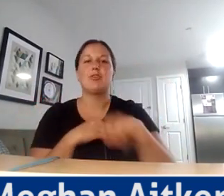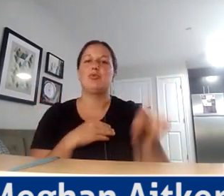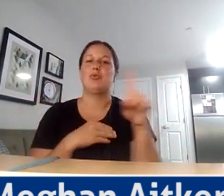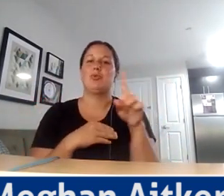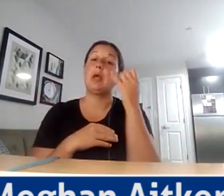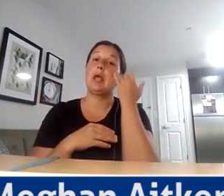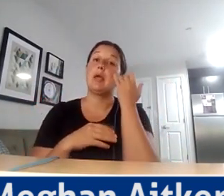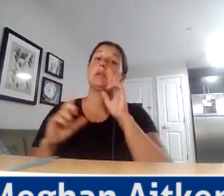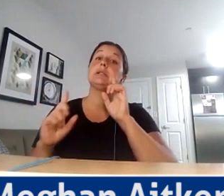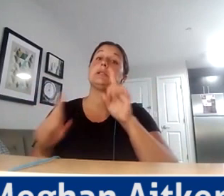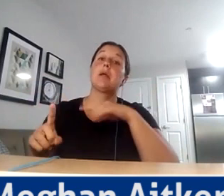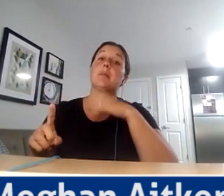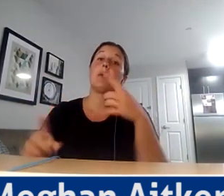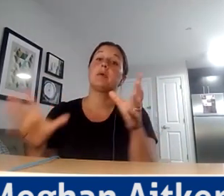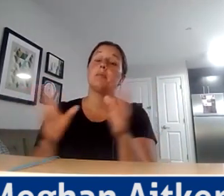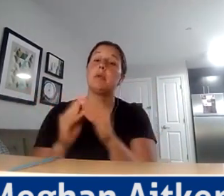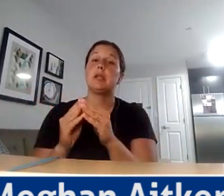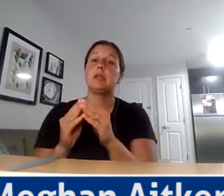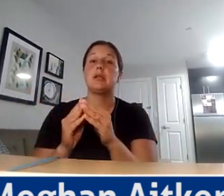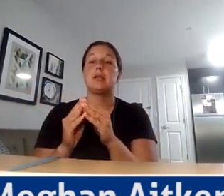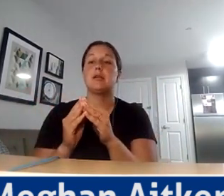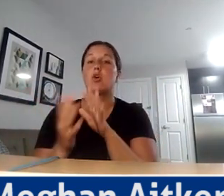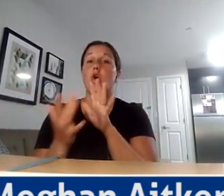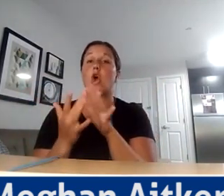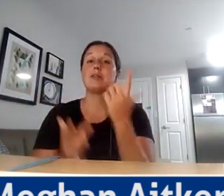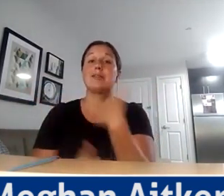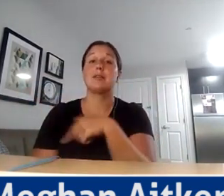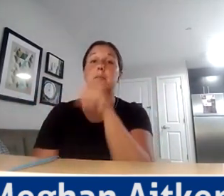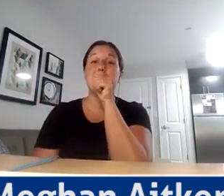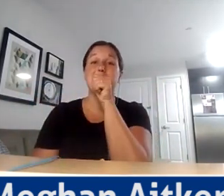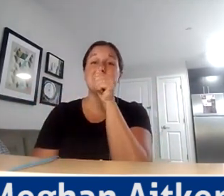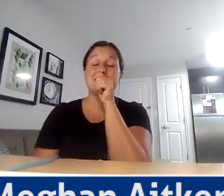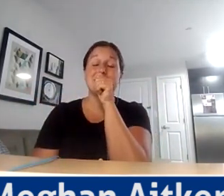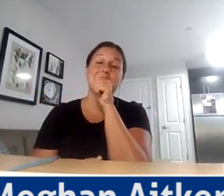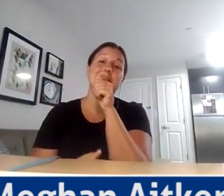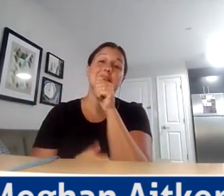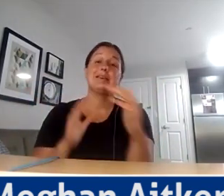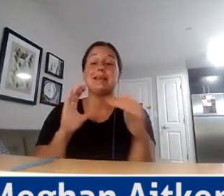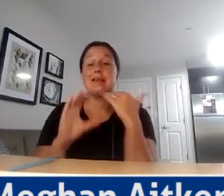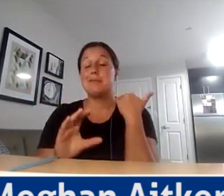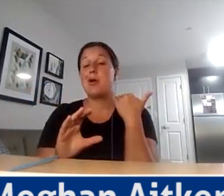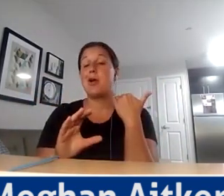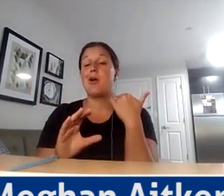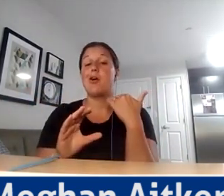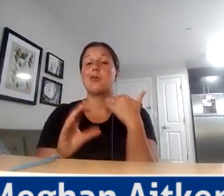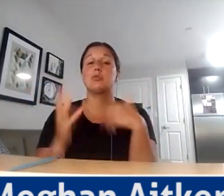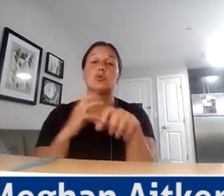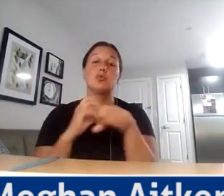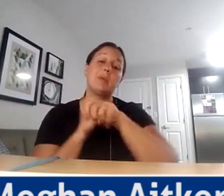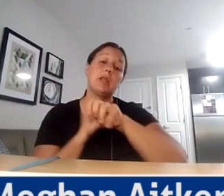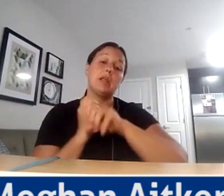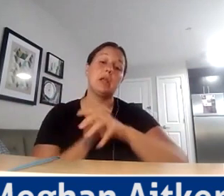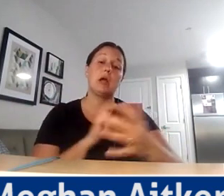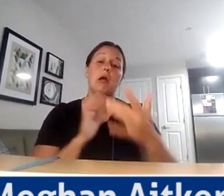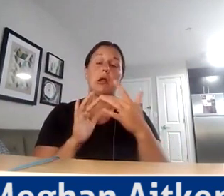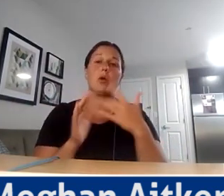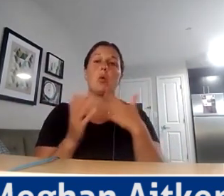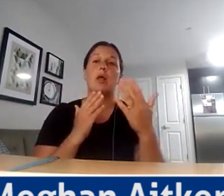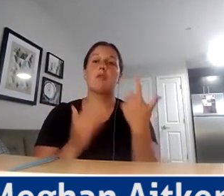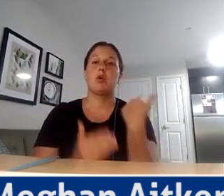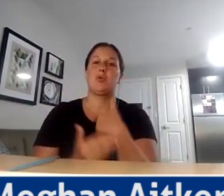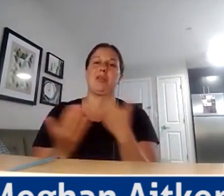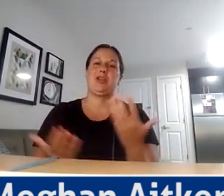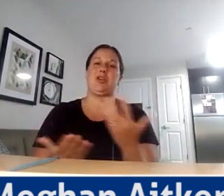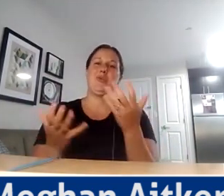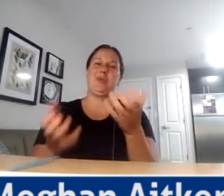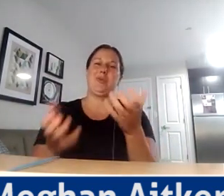reaching out privately, messaging us on social media, we're always here and we want to hear from you. Well, thank you each so